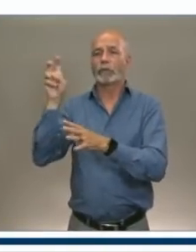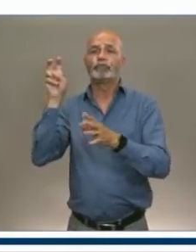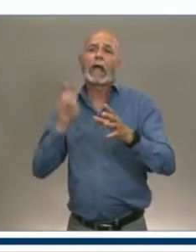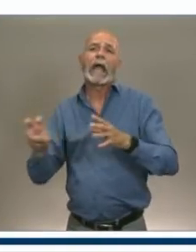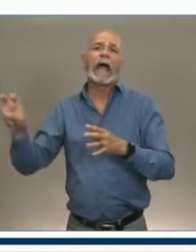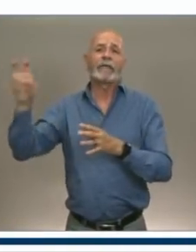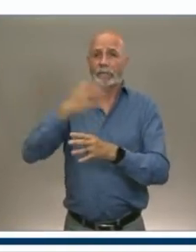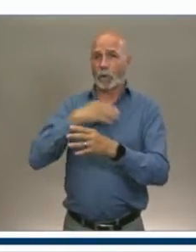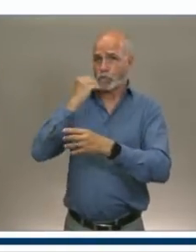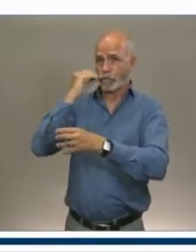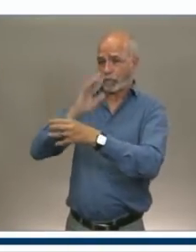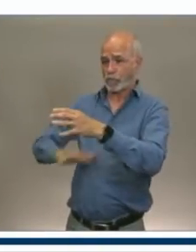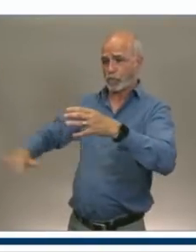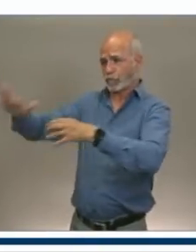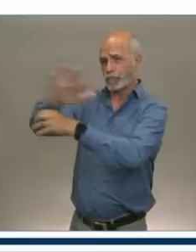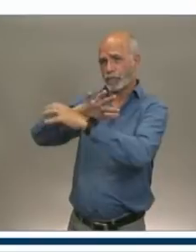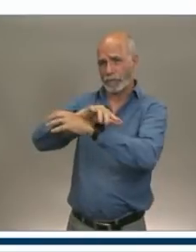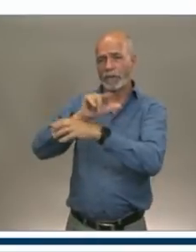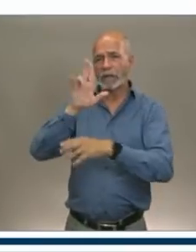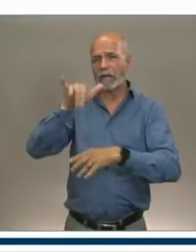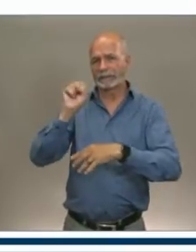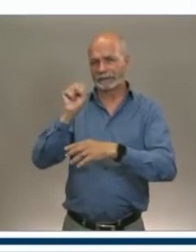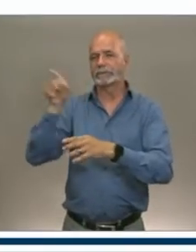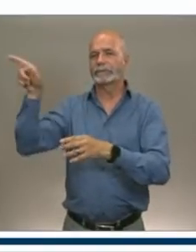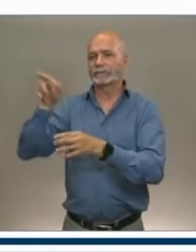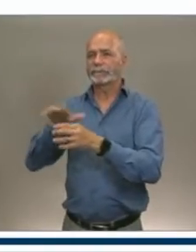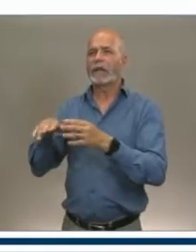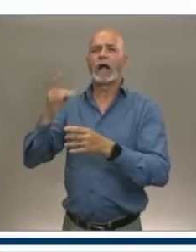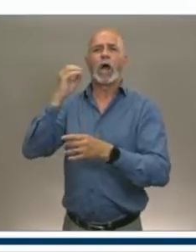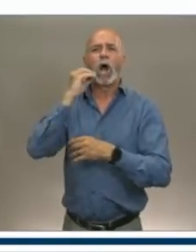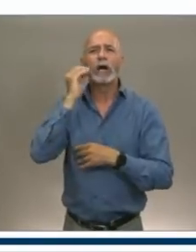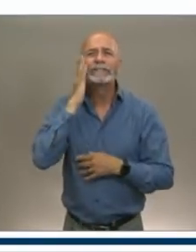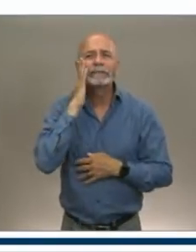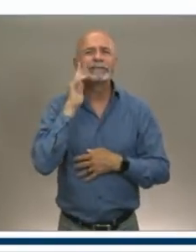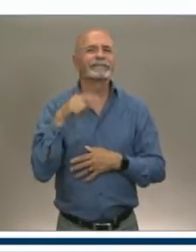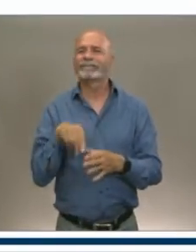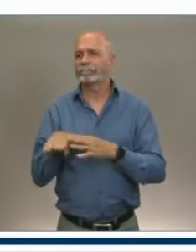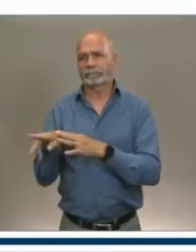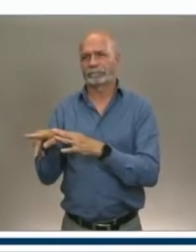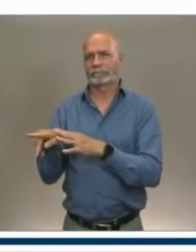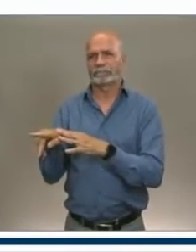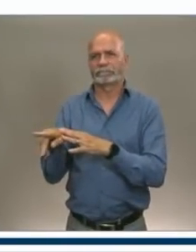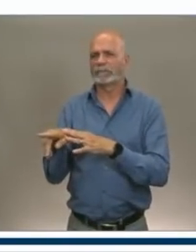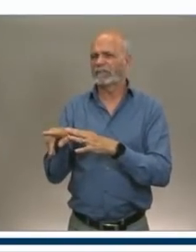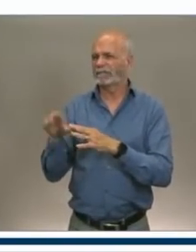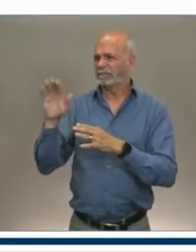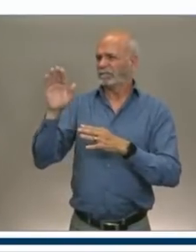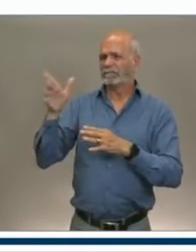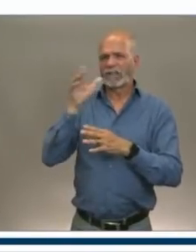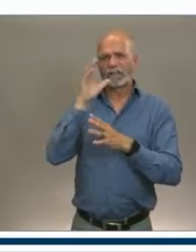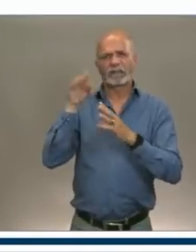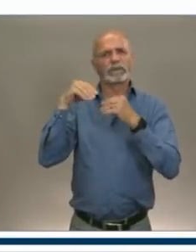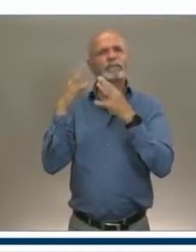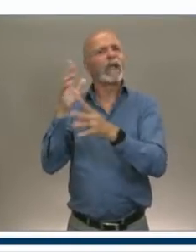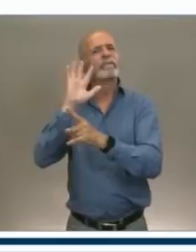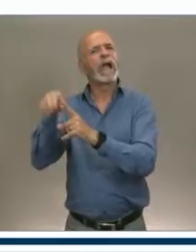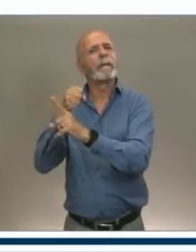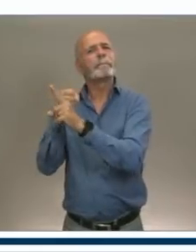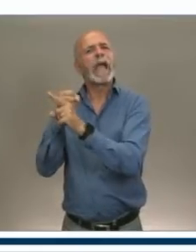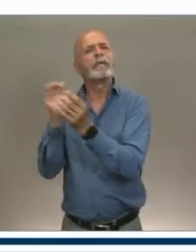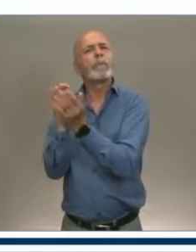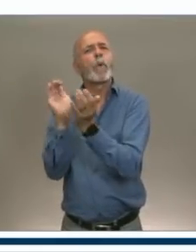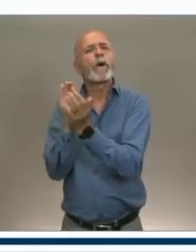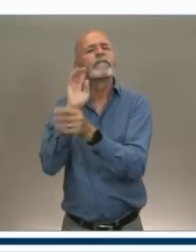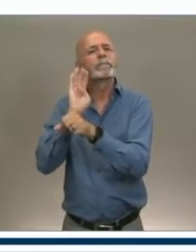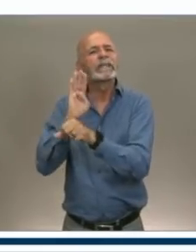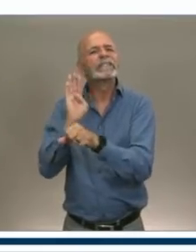The accommodations were excluded from the provincial small business impact grants since they were not ordered